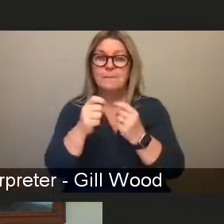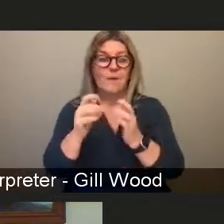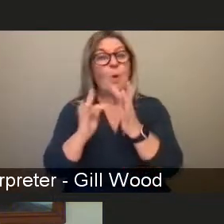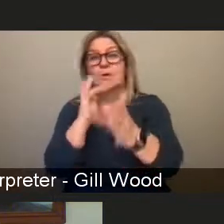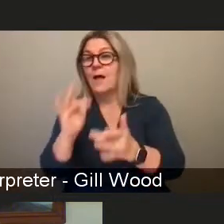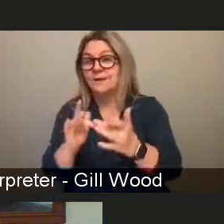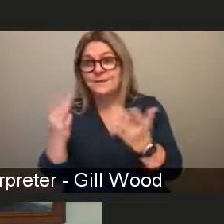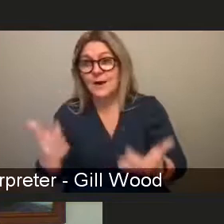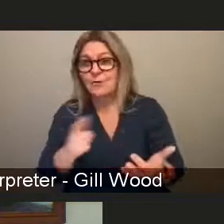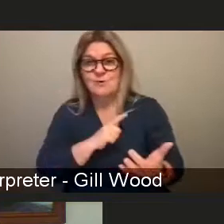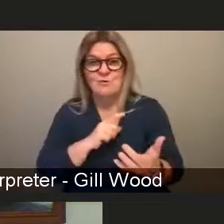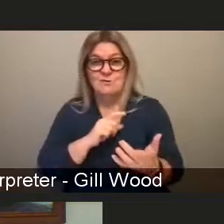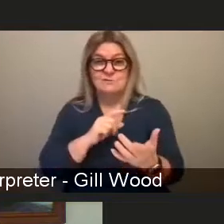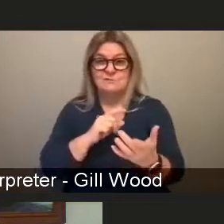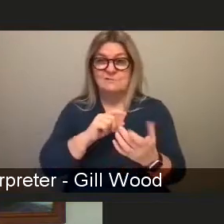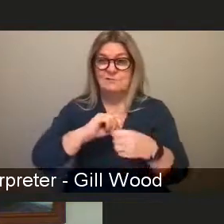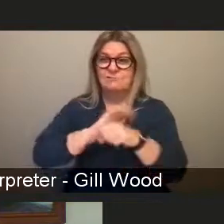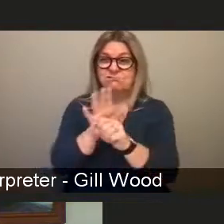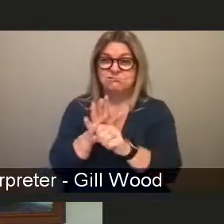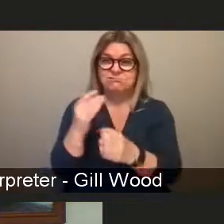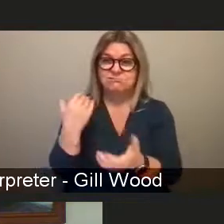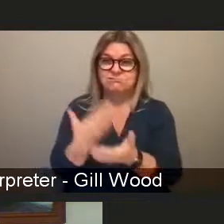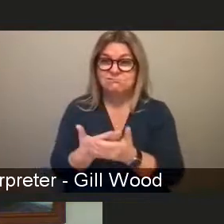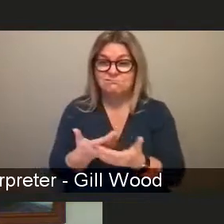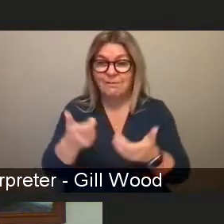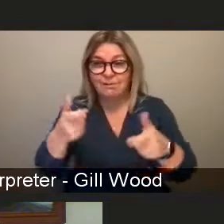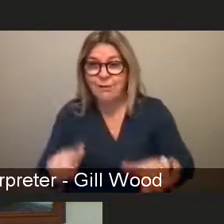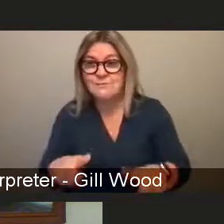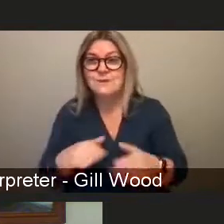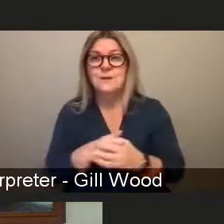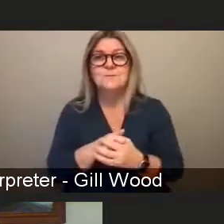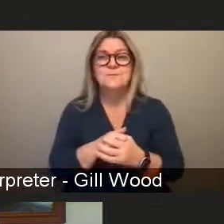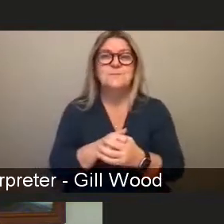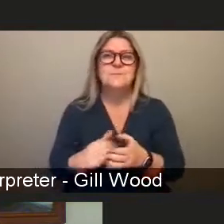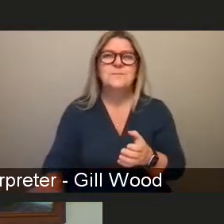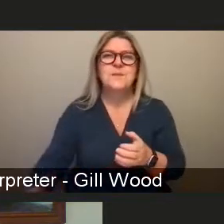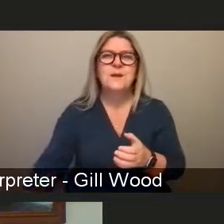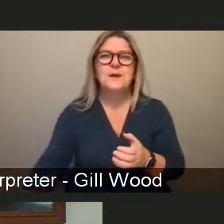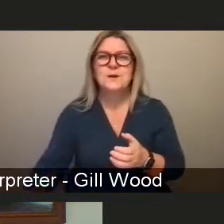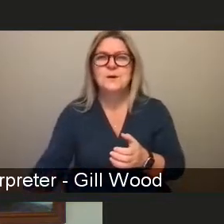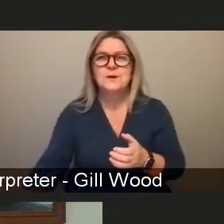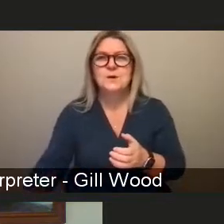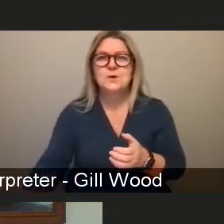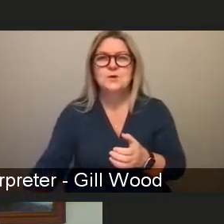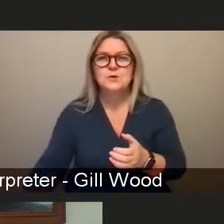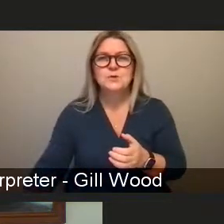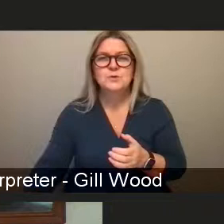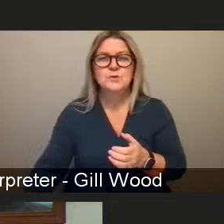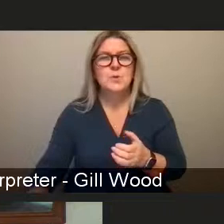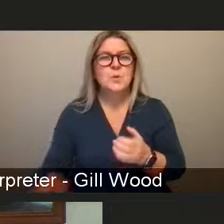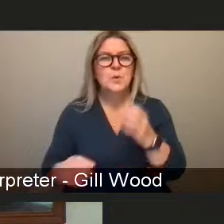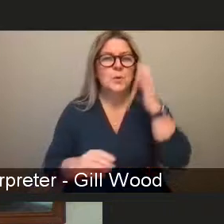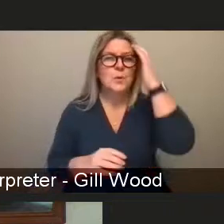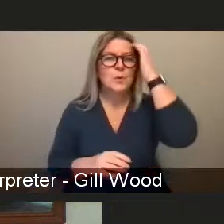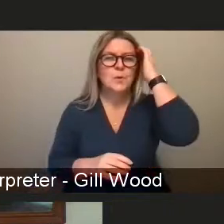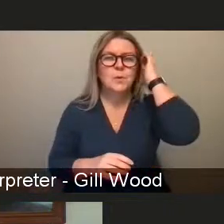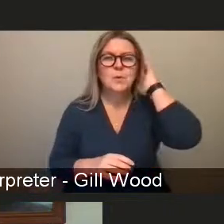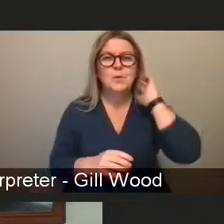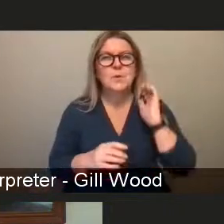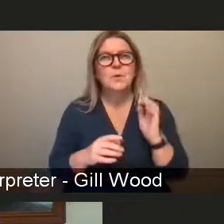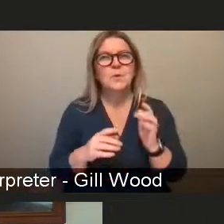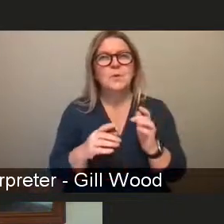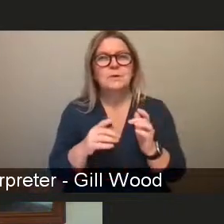-term implications in this field and not just pornography i mean men's fans against women generally no we're not